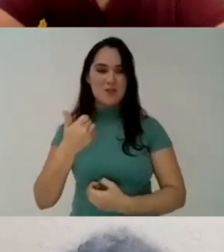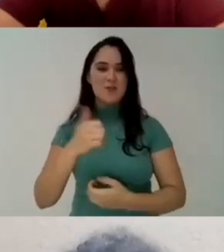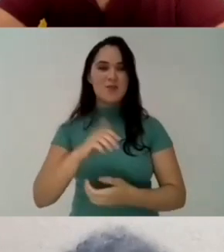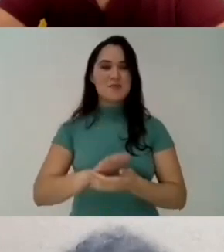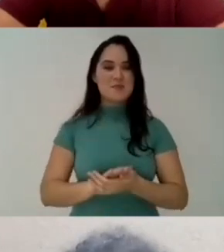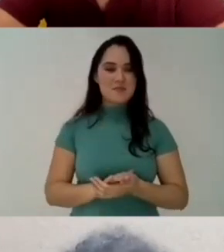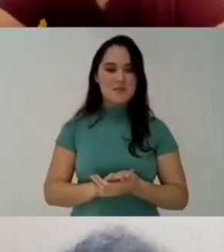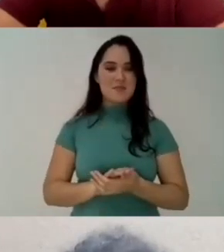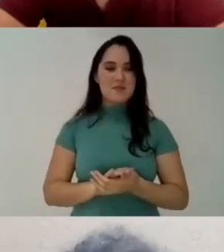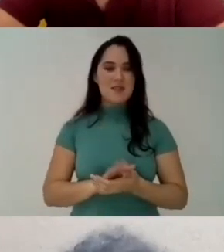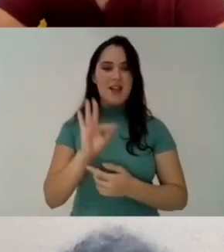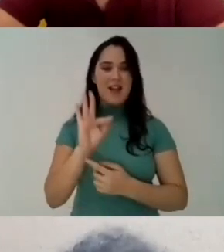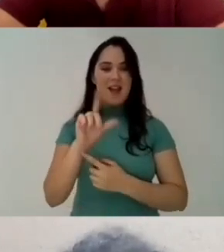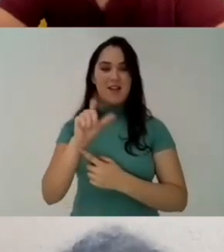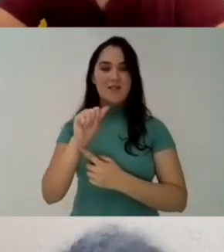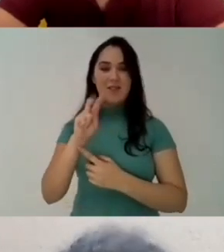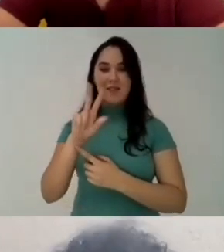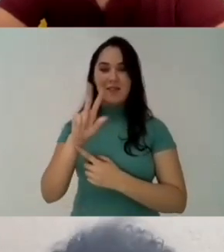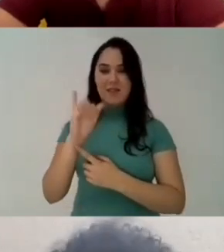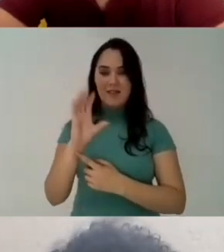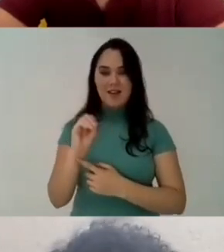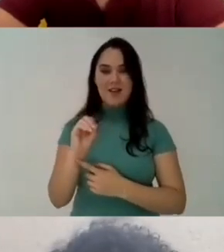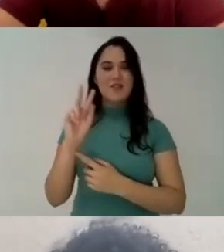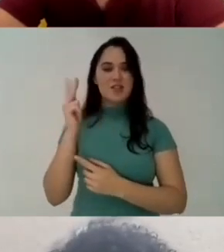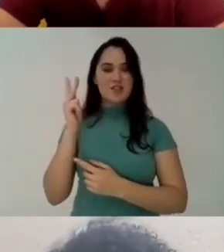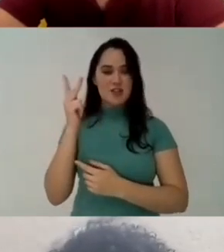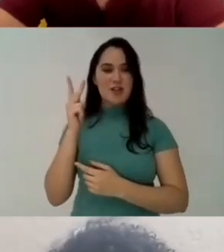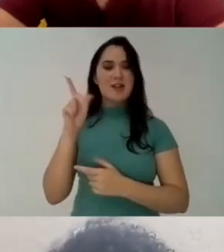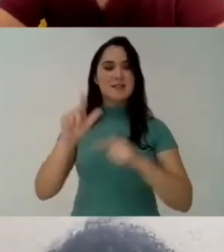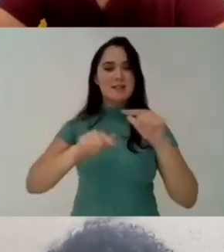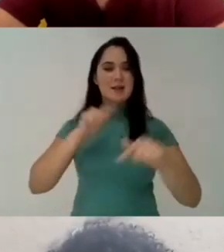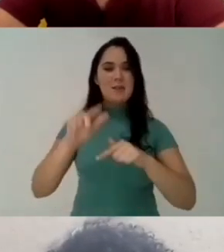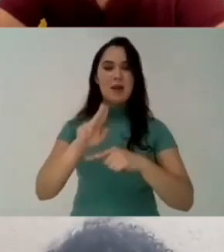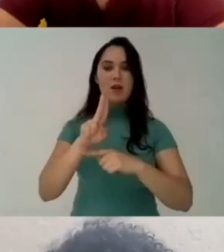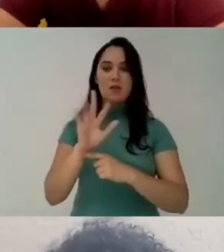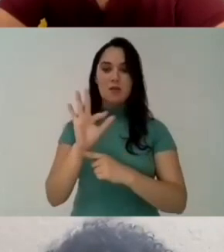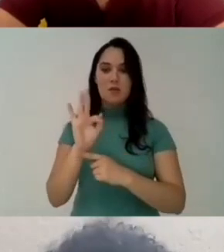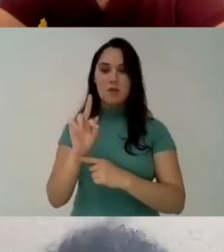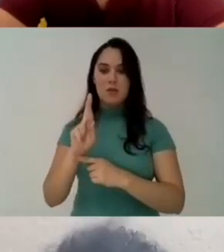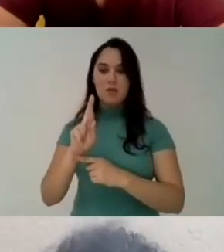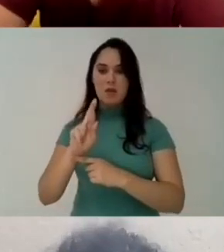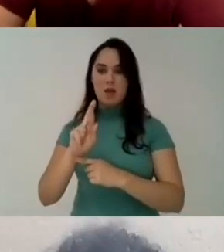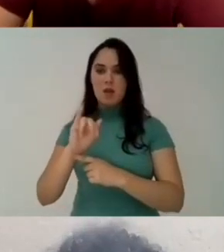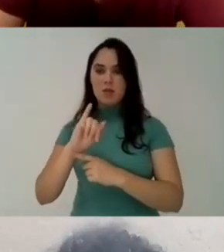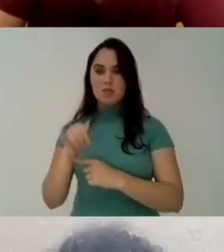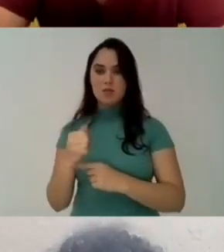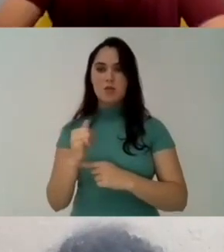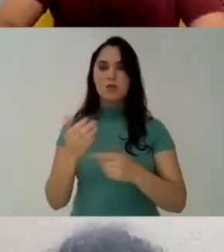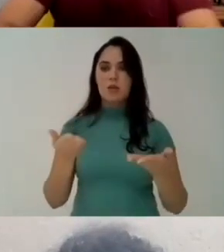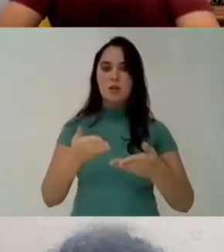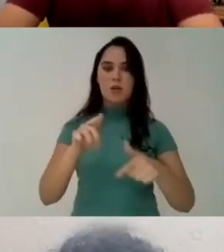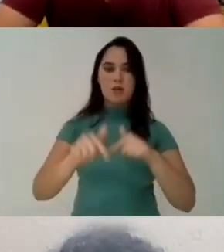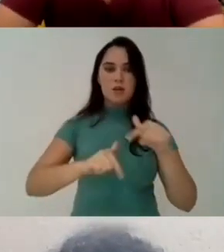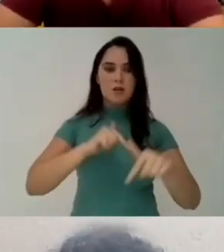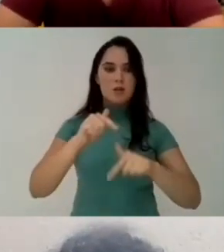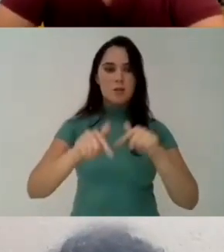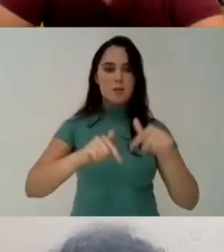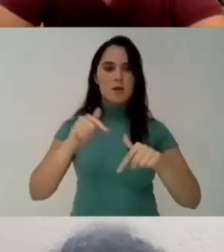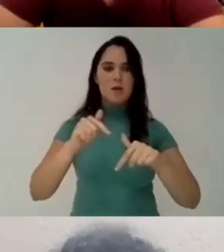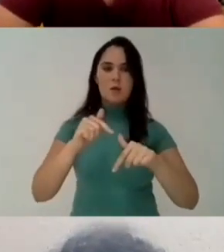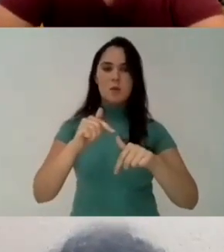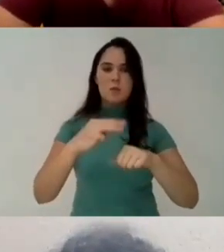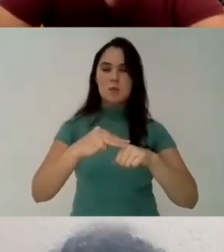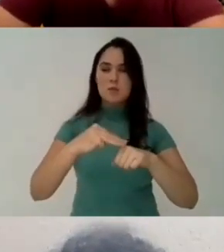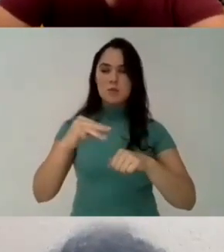Here in the UK, I am also a member of the Brazilian Association at King's College Where I